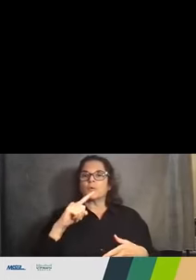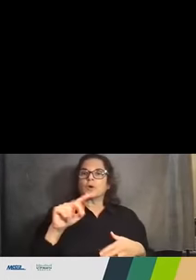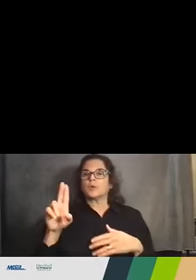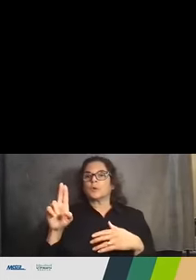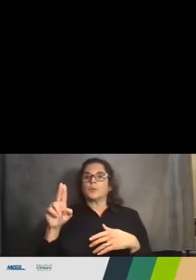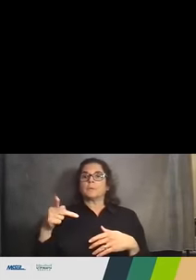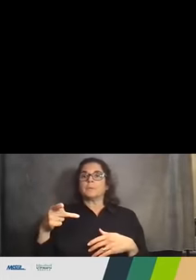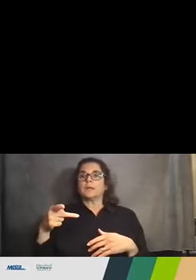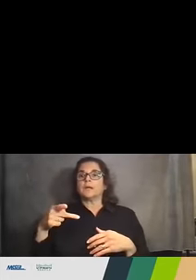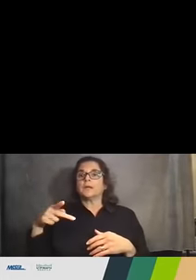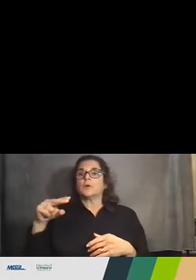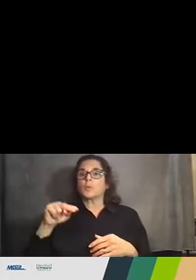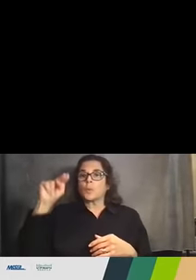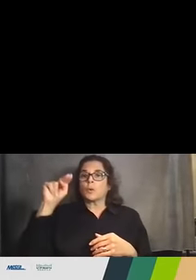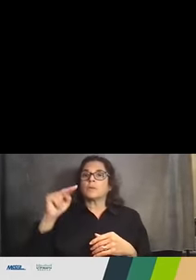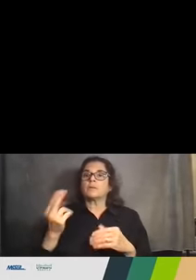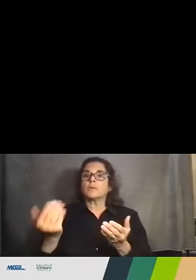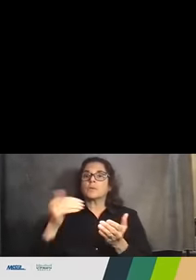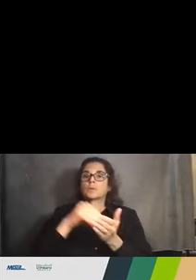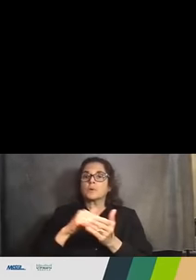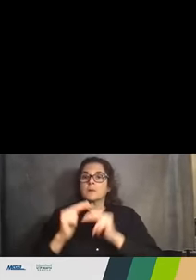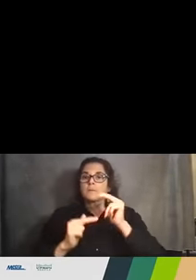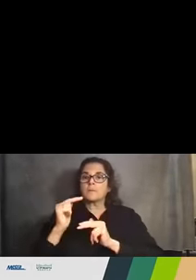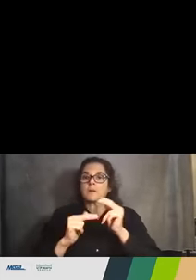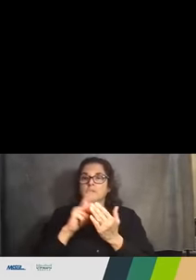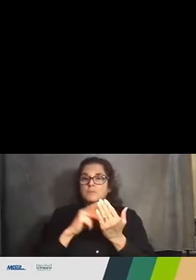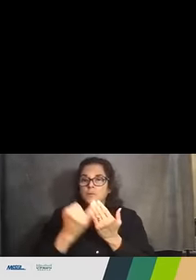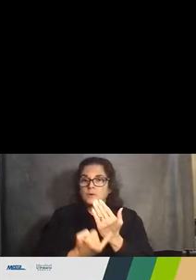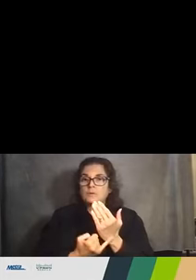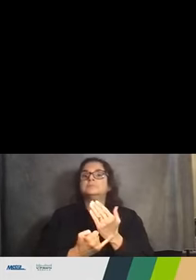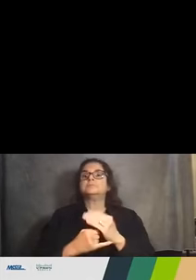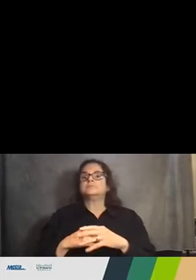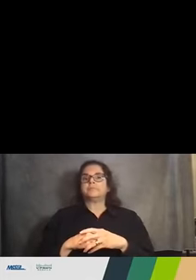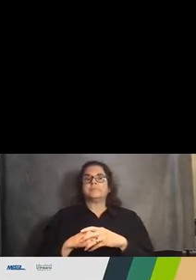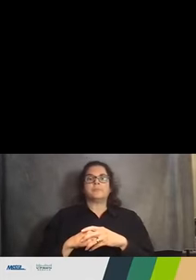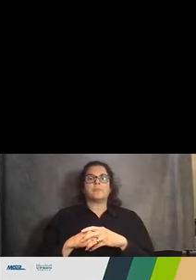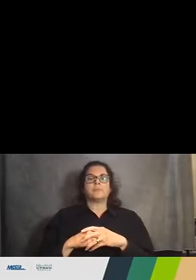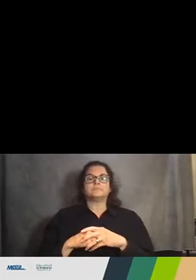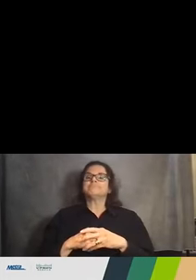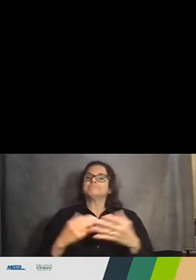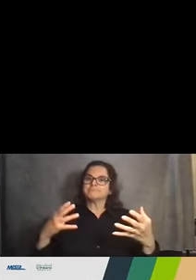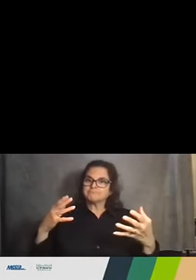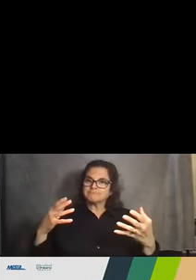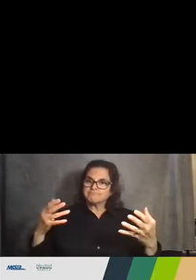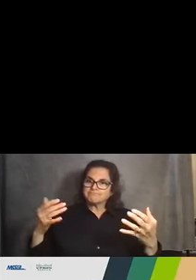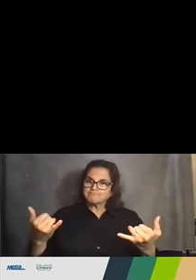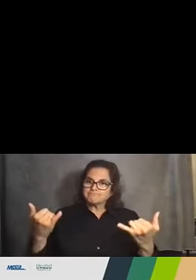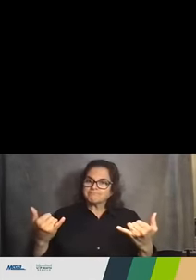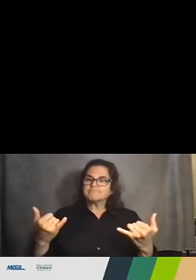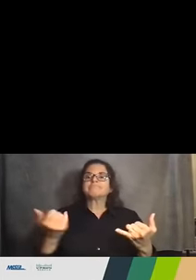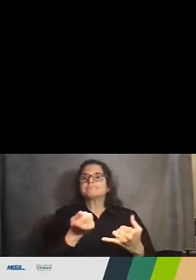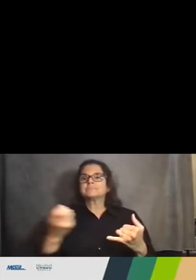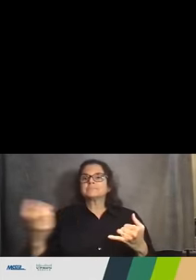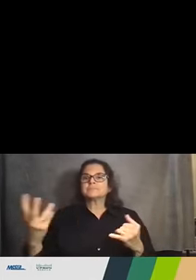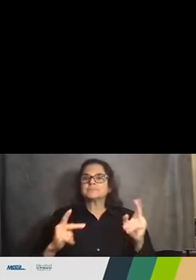project. We've assembled the project team to introduce the UP North Rebuild project to you this evening. Joining us are the